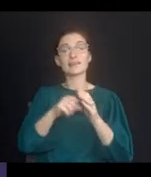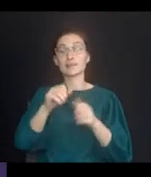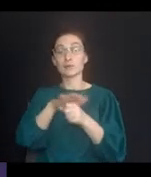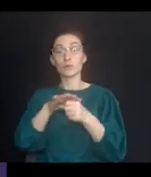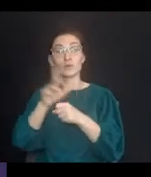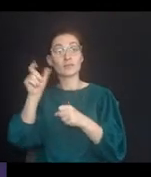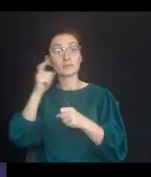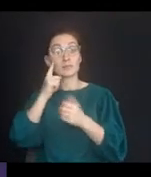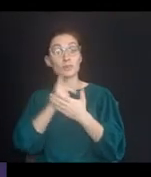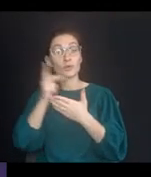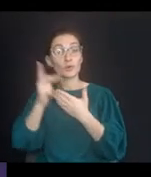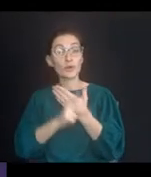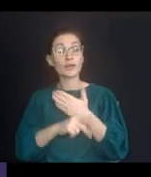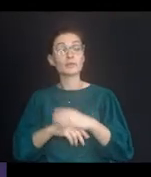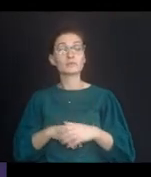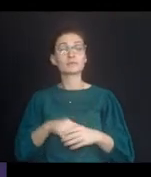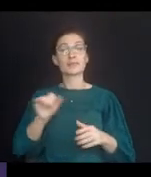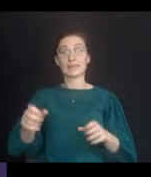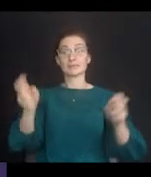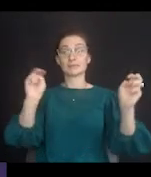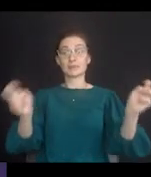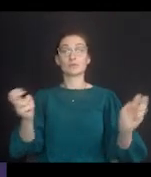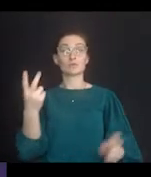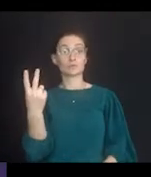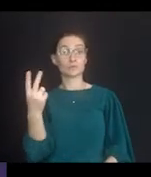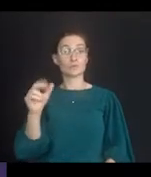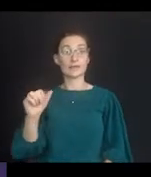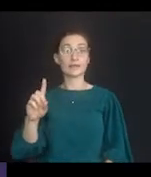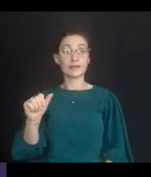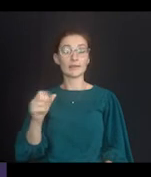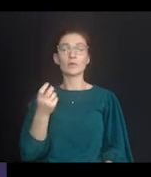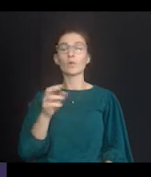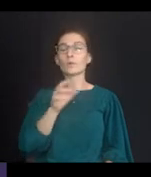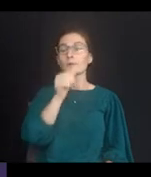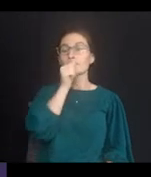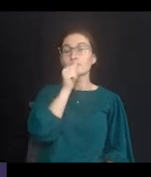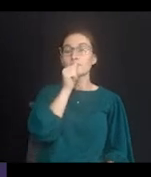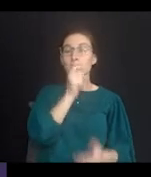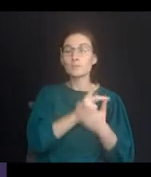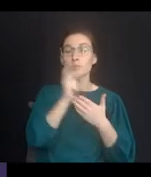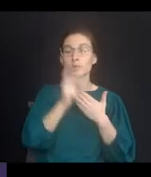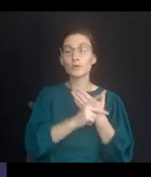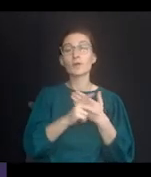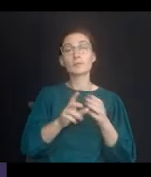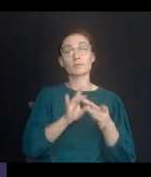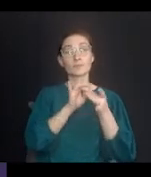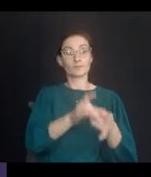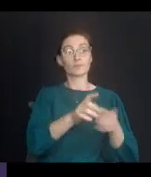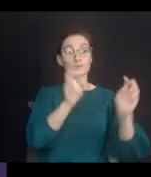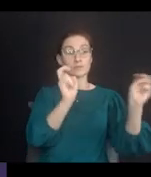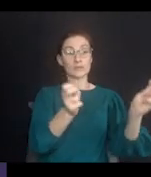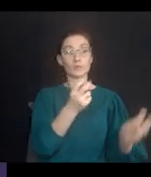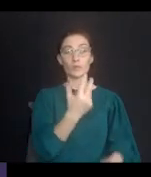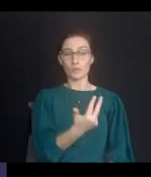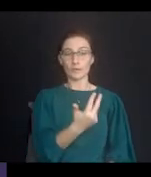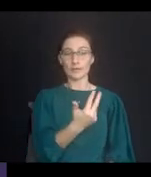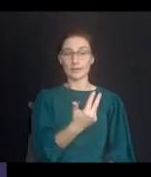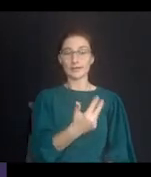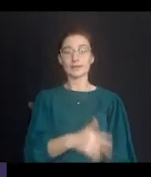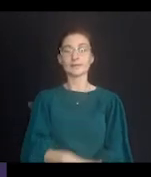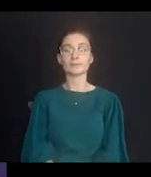programs subject to Title II of the ADA or private programs that are subject to Title III.